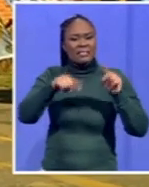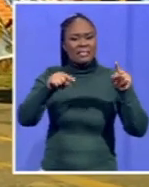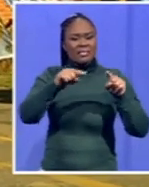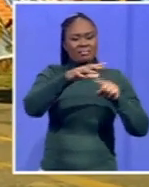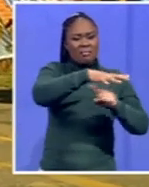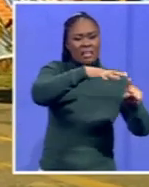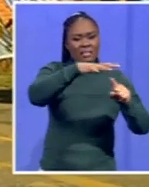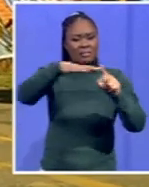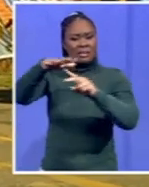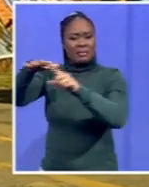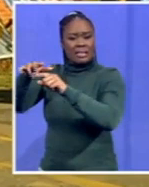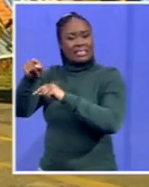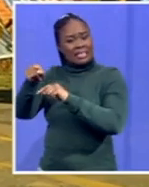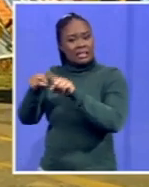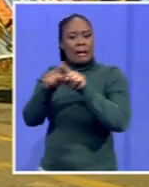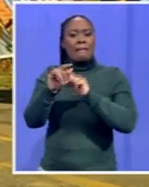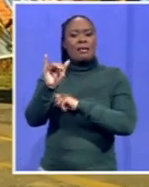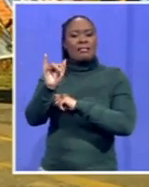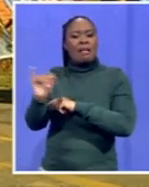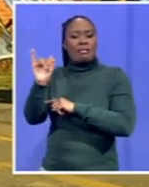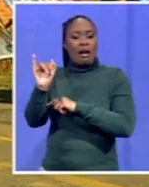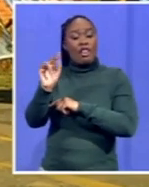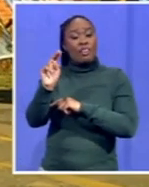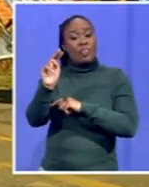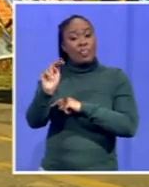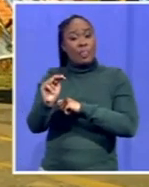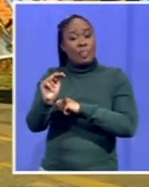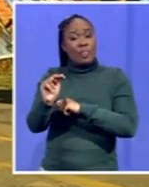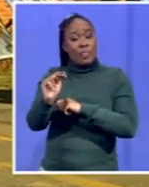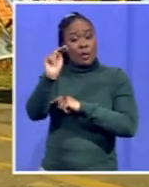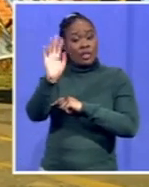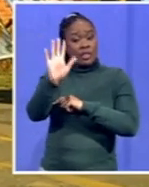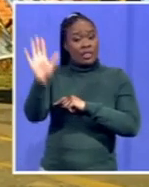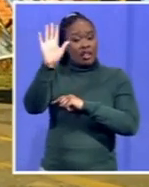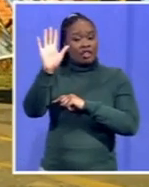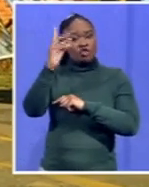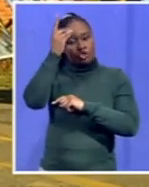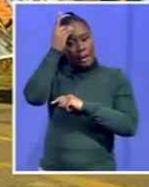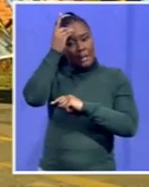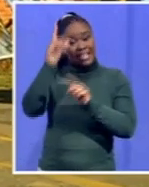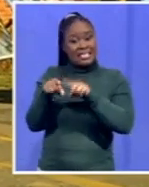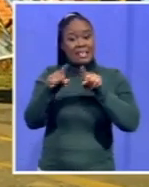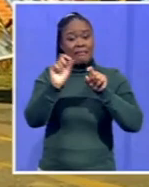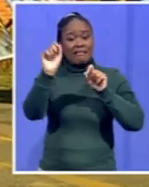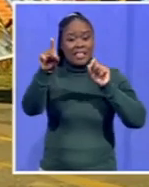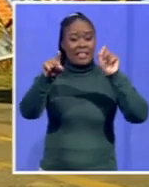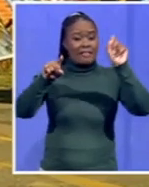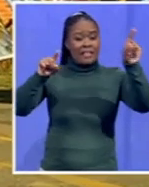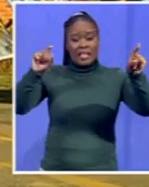north of Durban, even in areas such as Far Flang in northern parts of the province, including